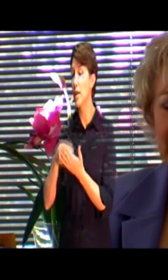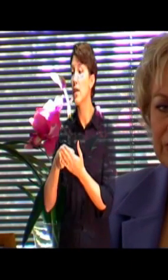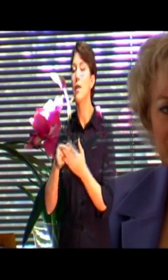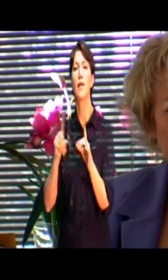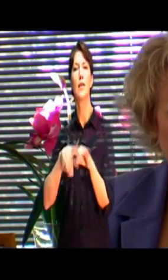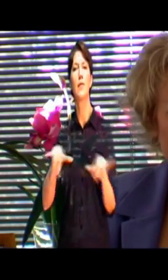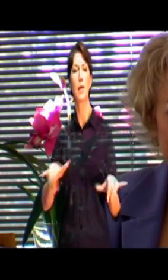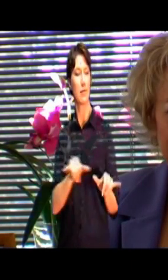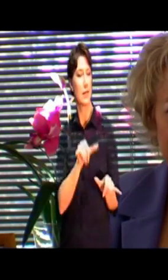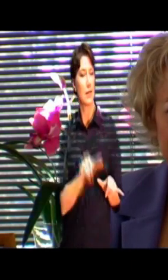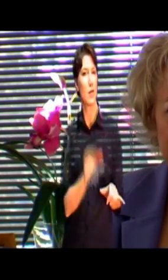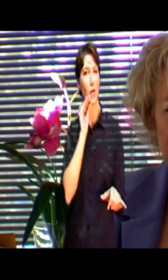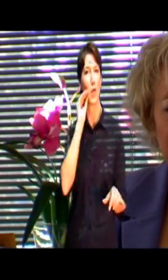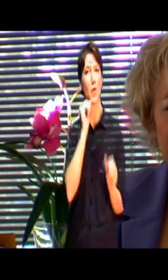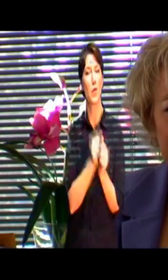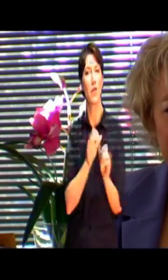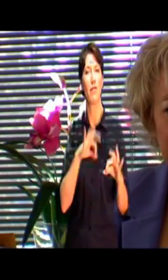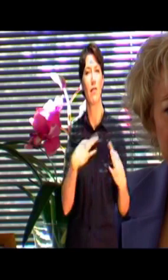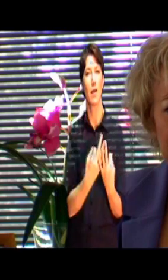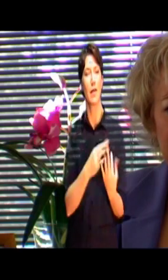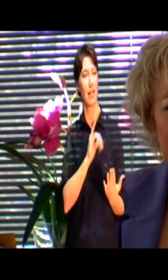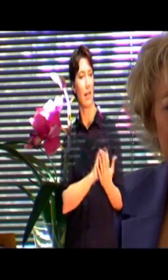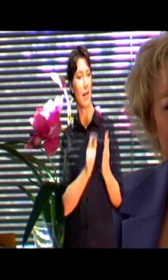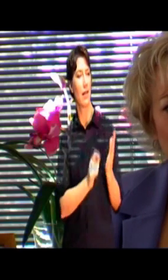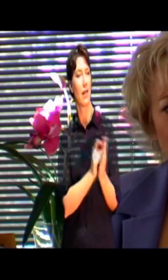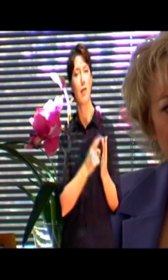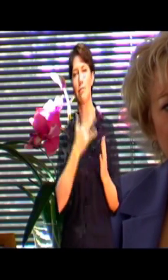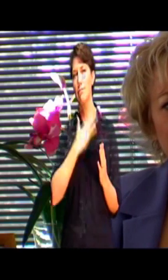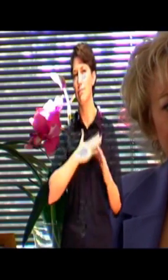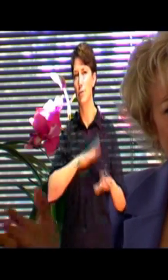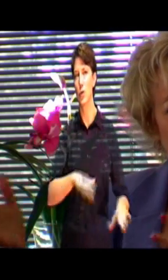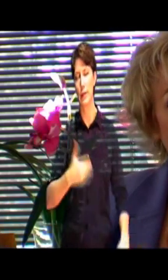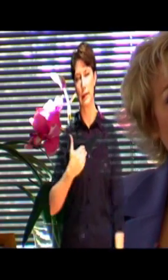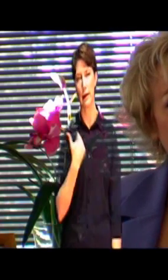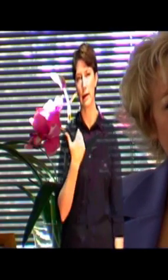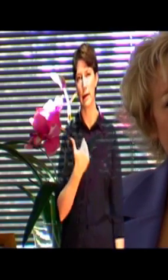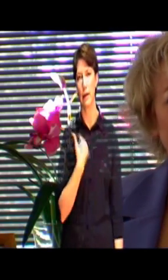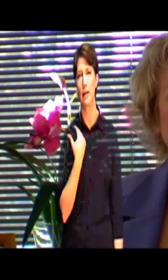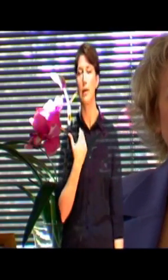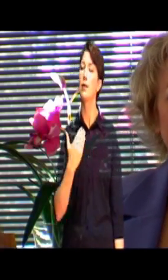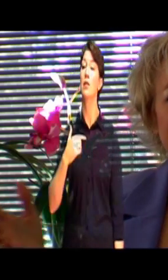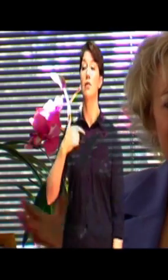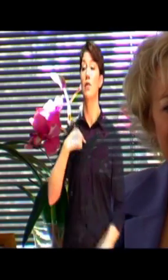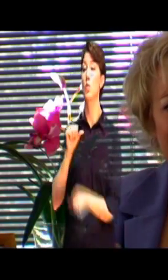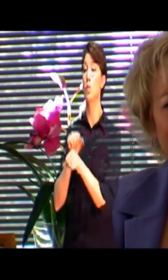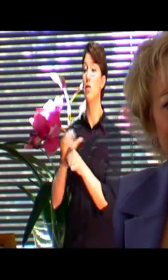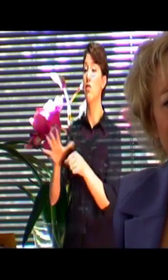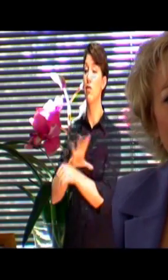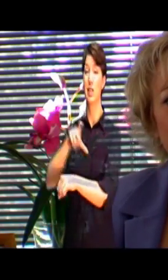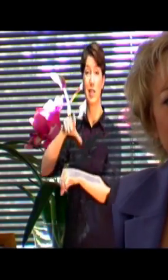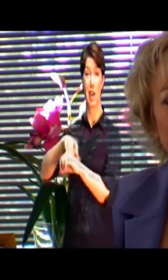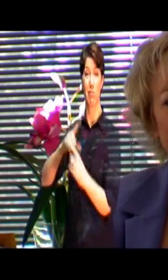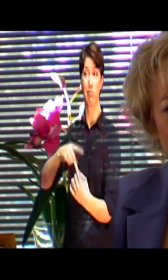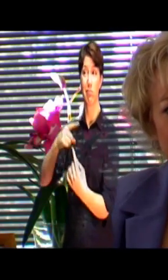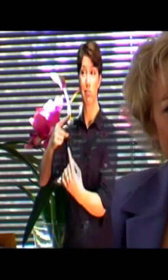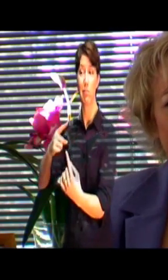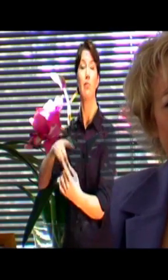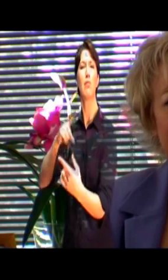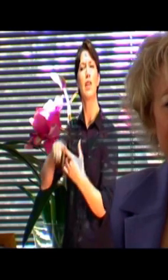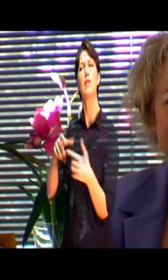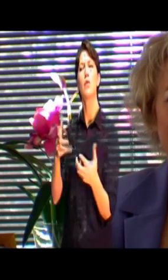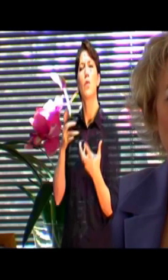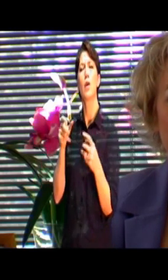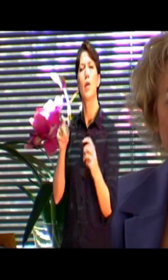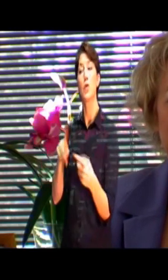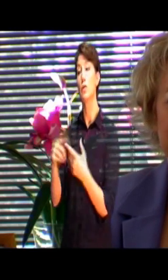family. I was just starting my family. They were very young. But I wanted to leave my full-time position and have an opportunity to make